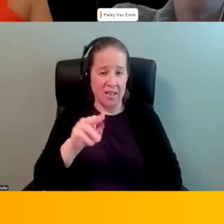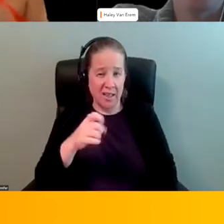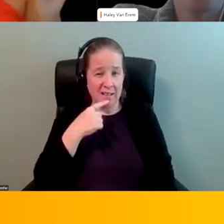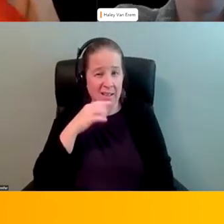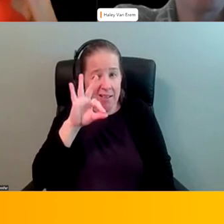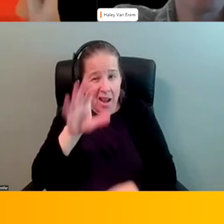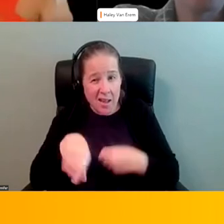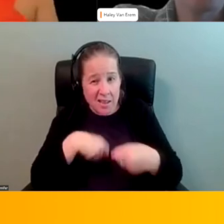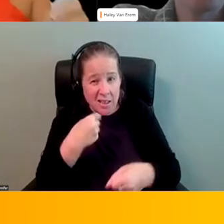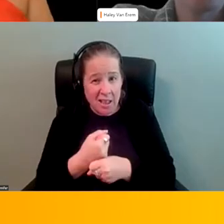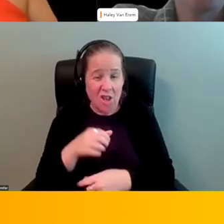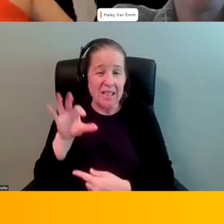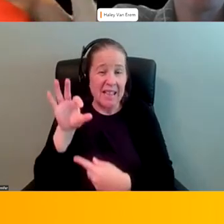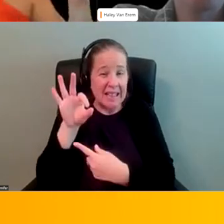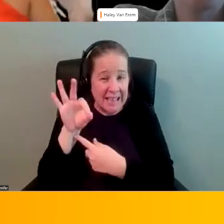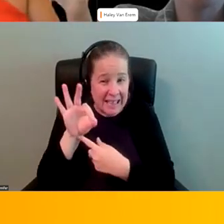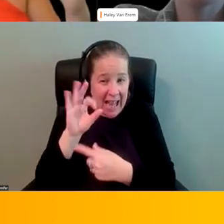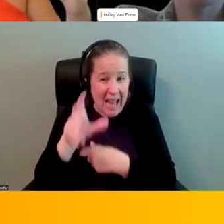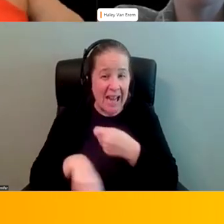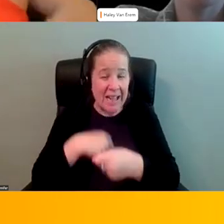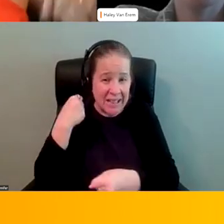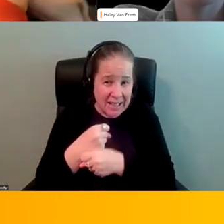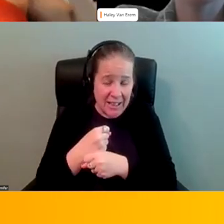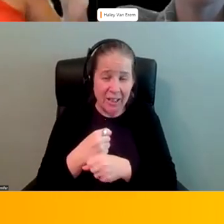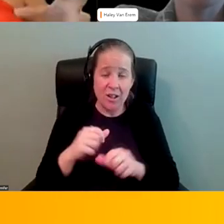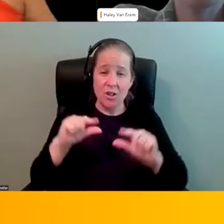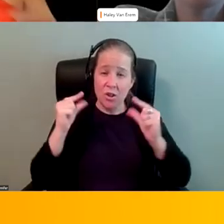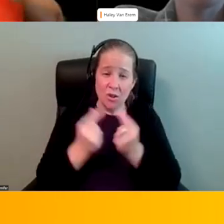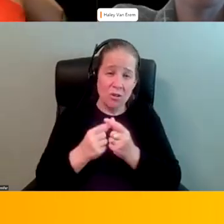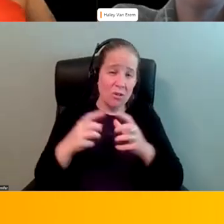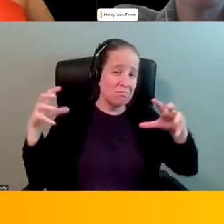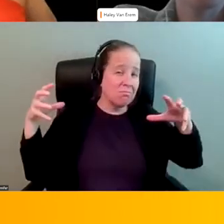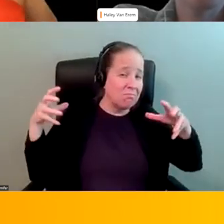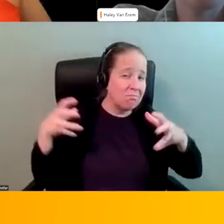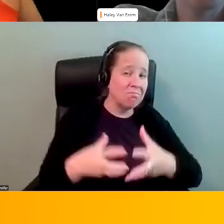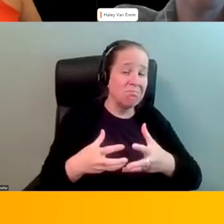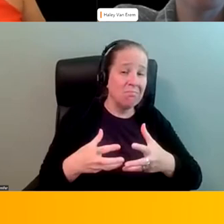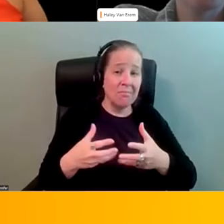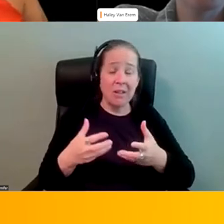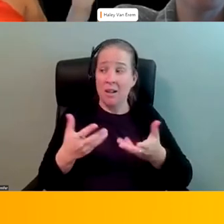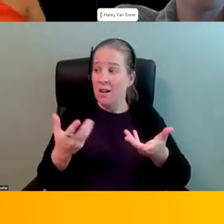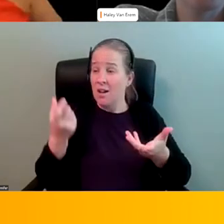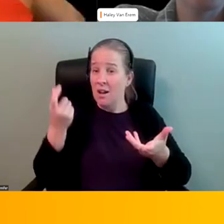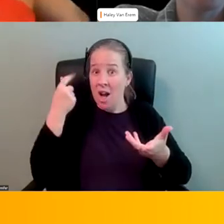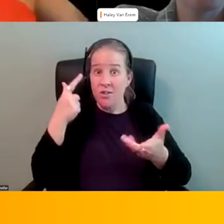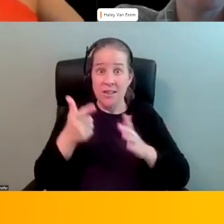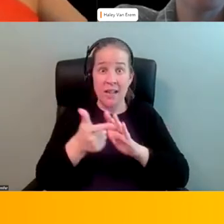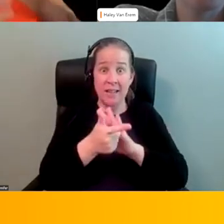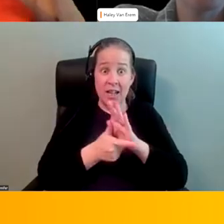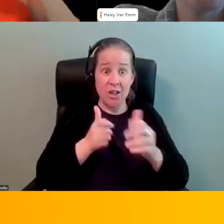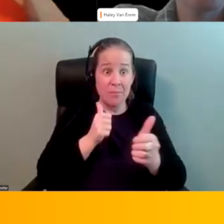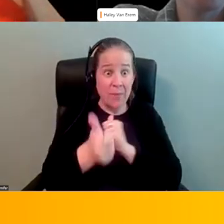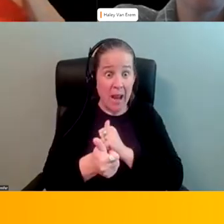on this for nine years with all these groups of people and the work's not over we got the legislation now it's got to be